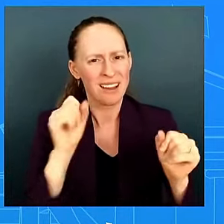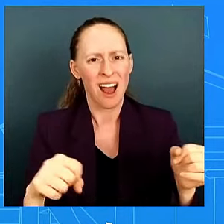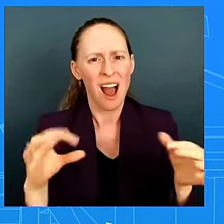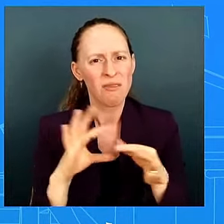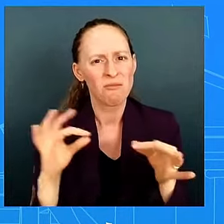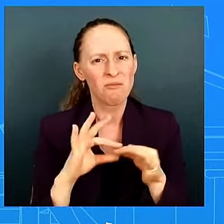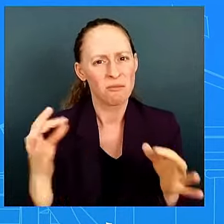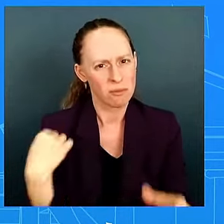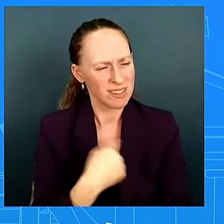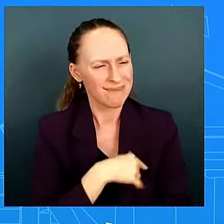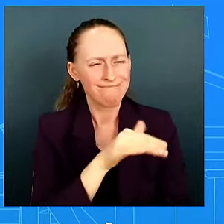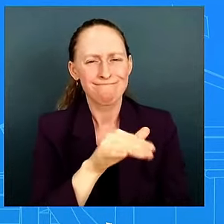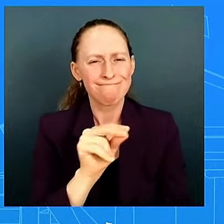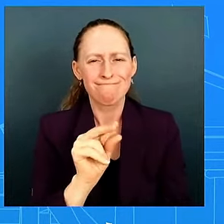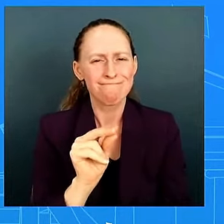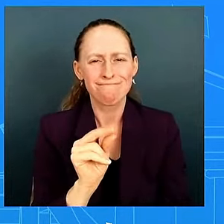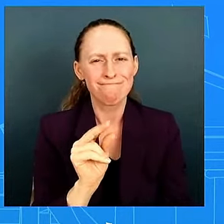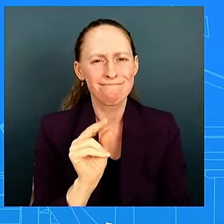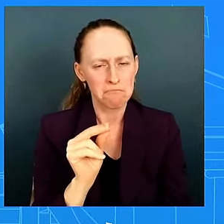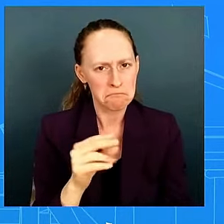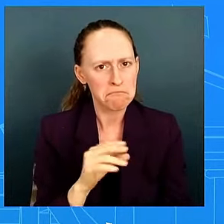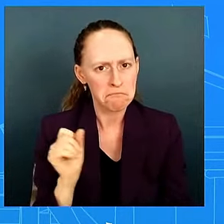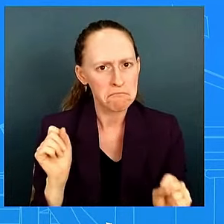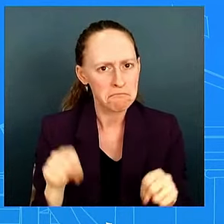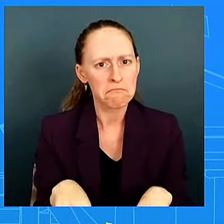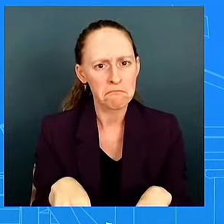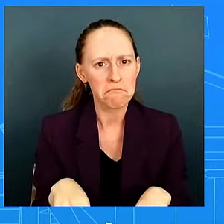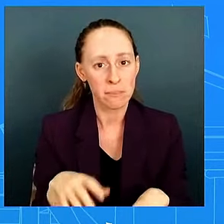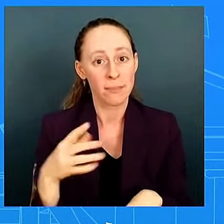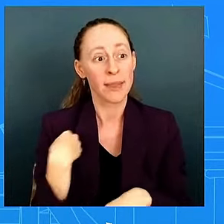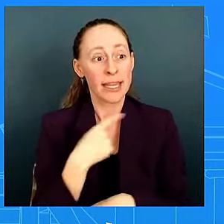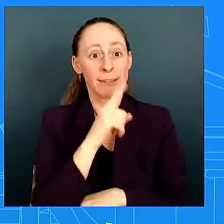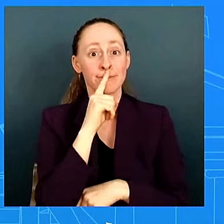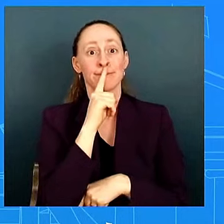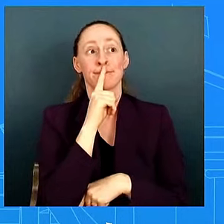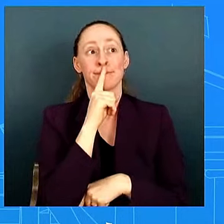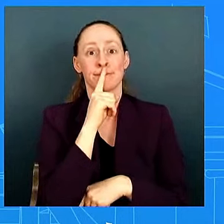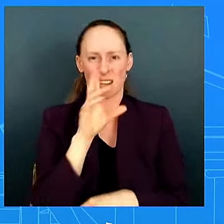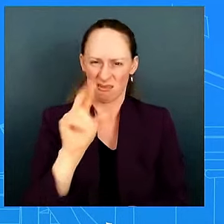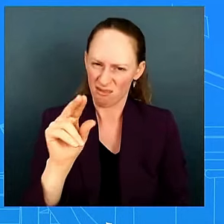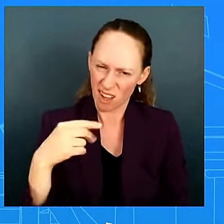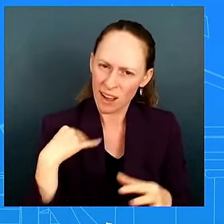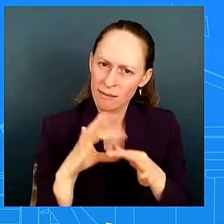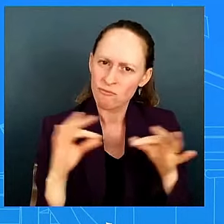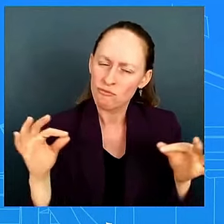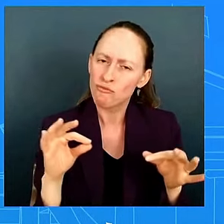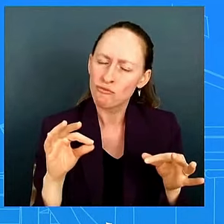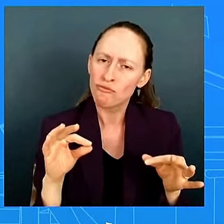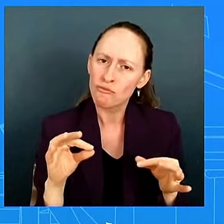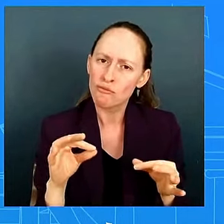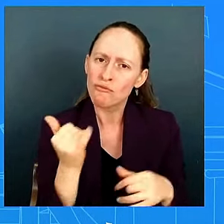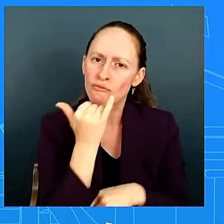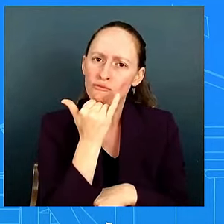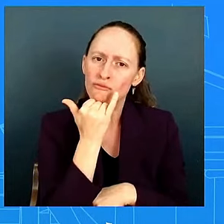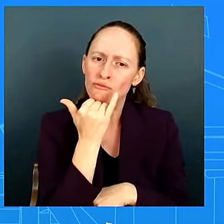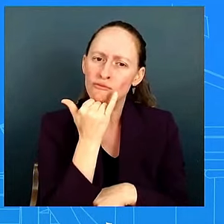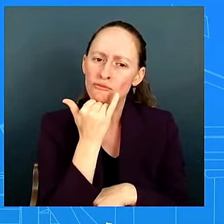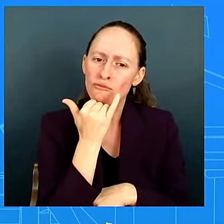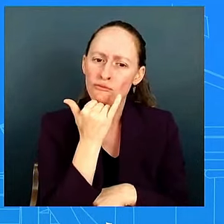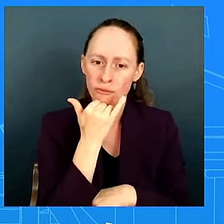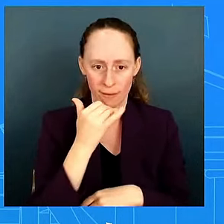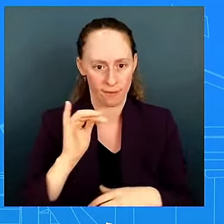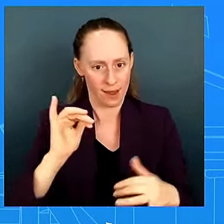see anything wrong with that that's how that is what this is that is what this is this is what we actually